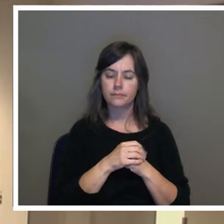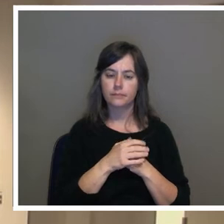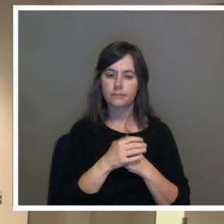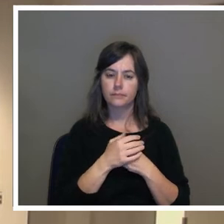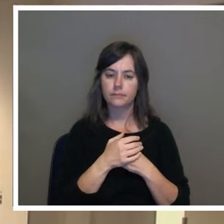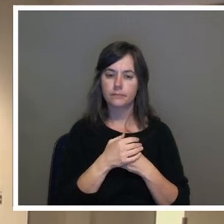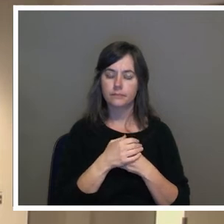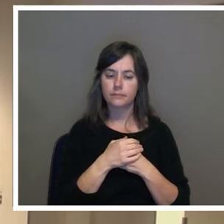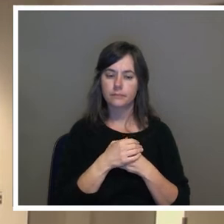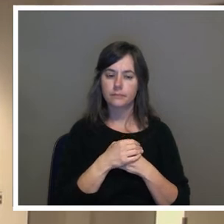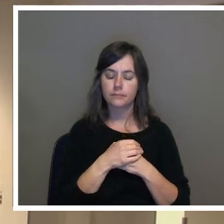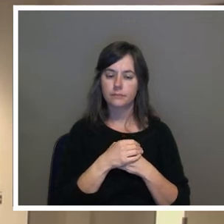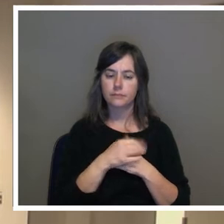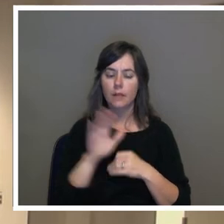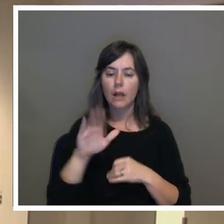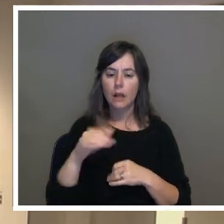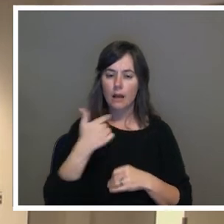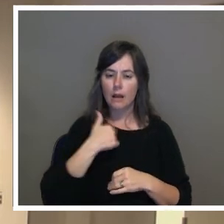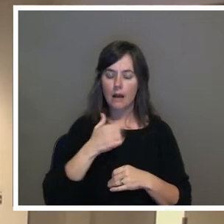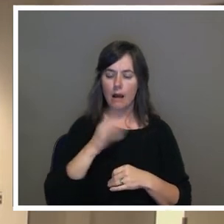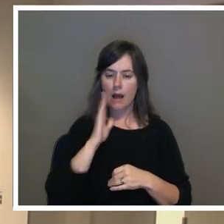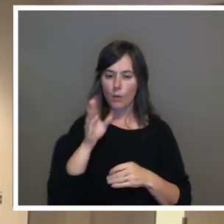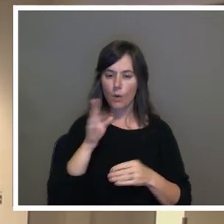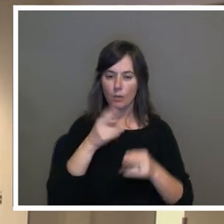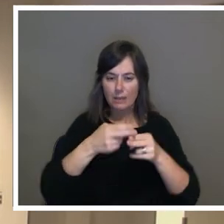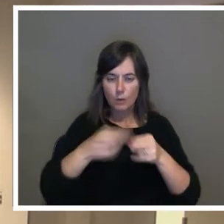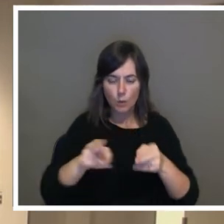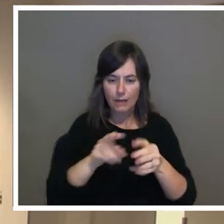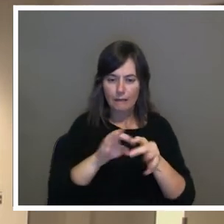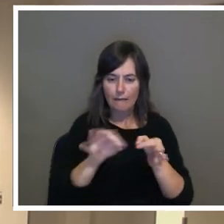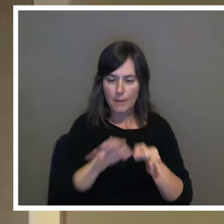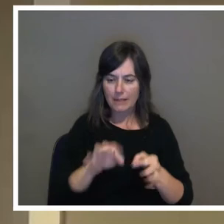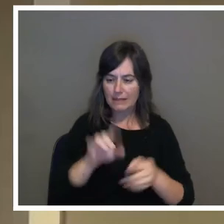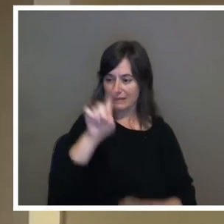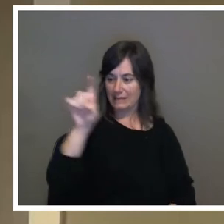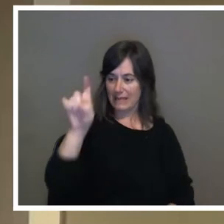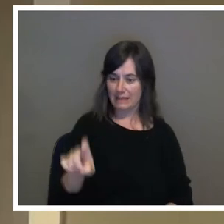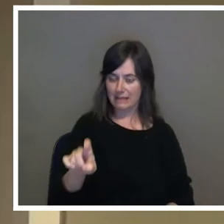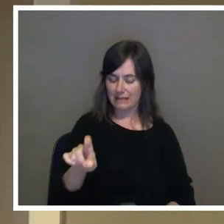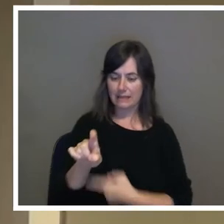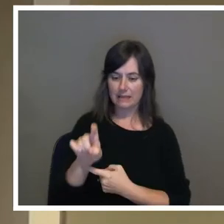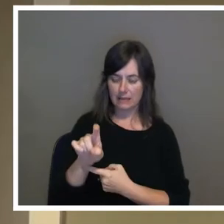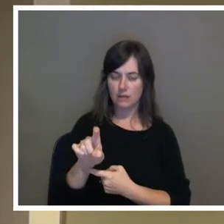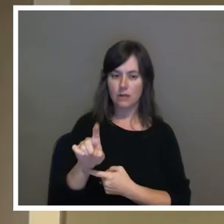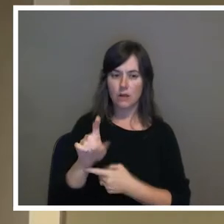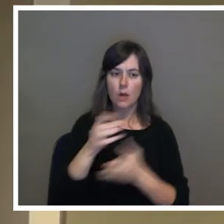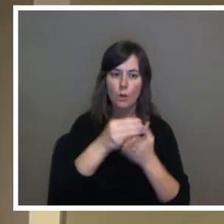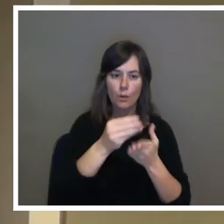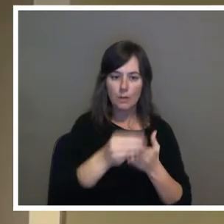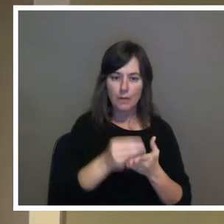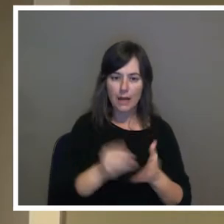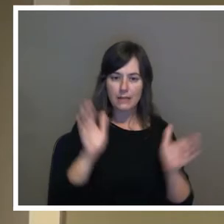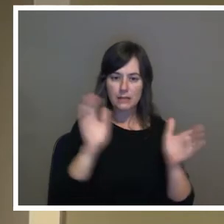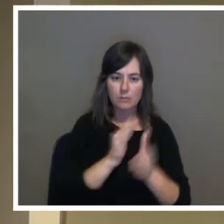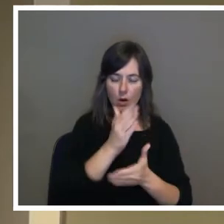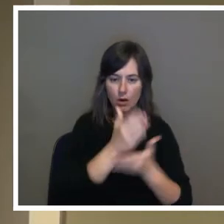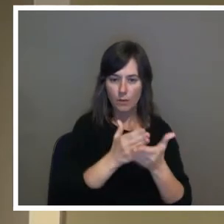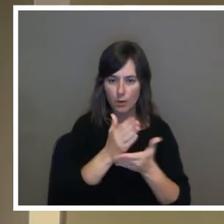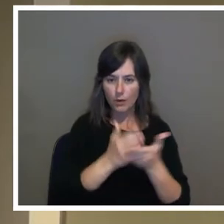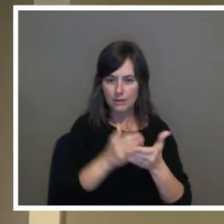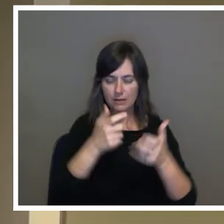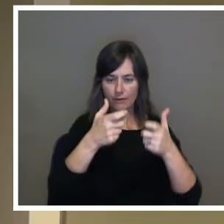Ma'am, I will just make a quick comment. Texas is – we do buy small components of power across